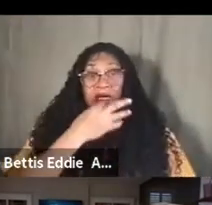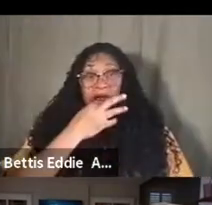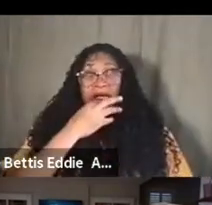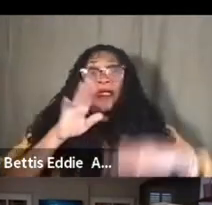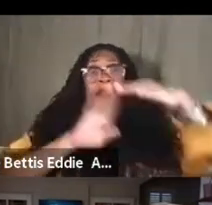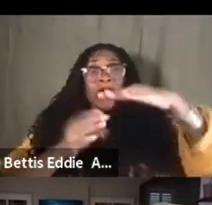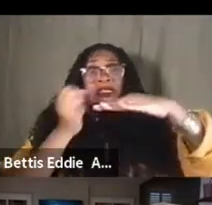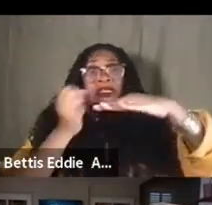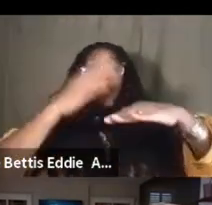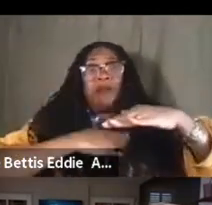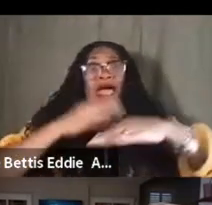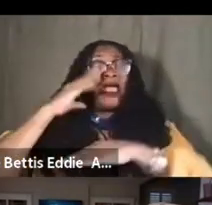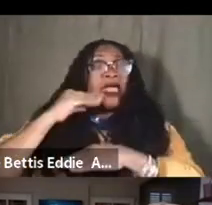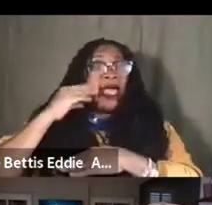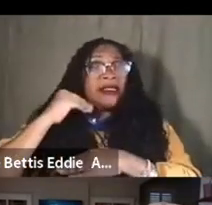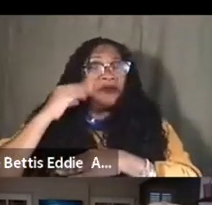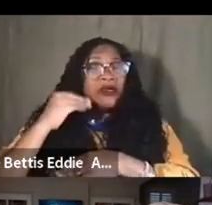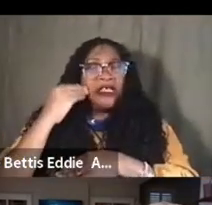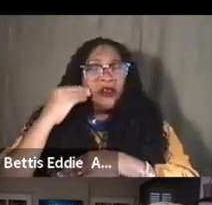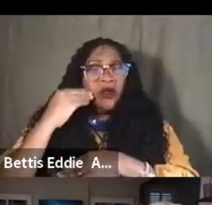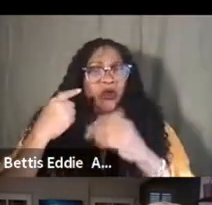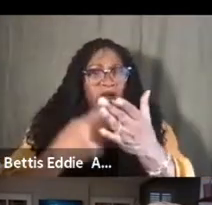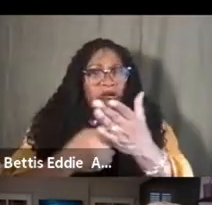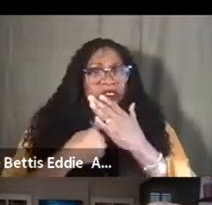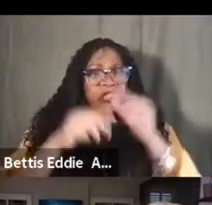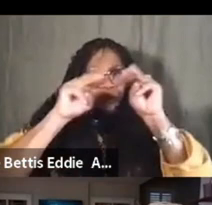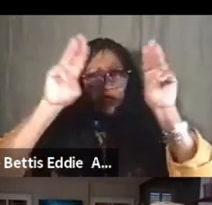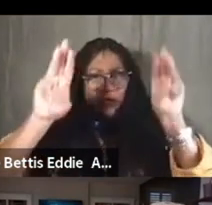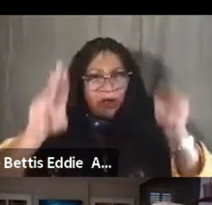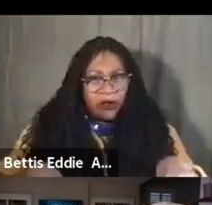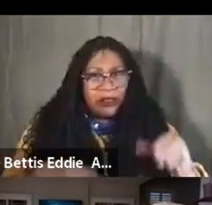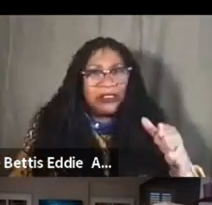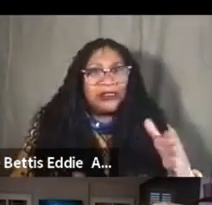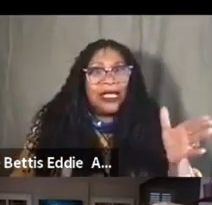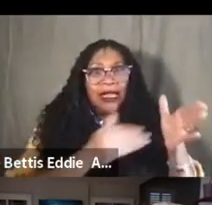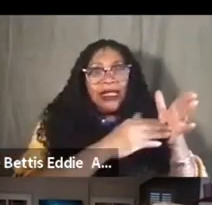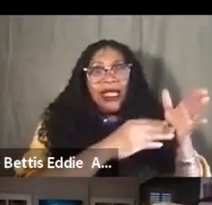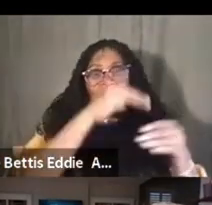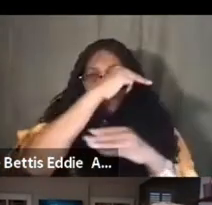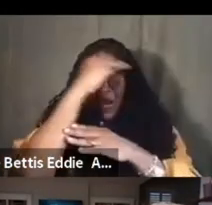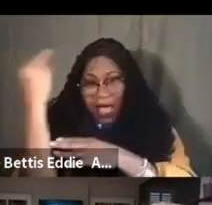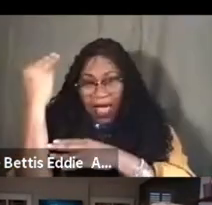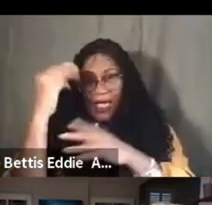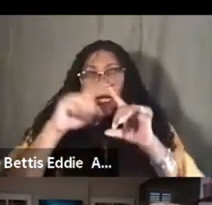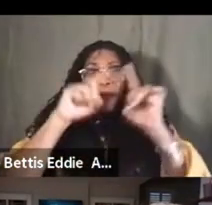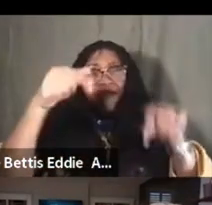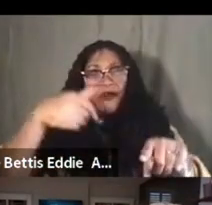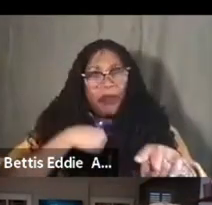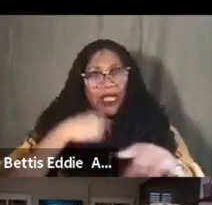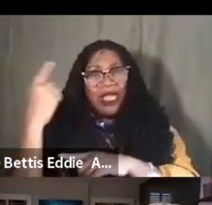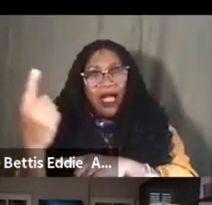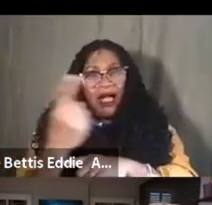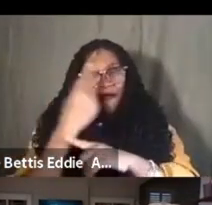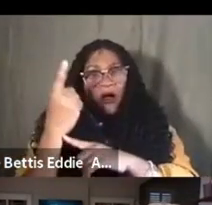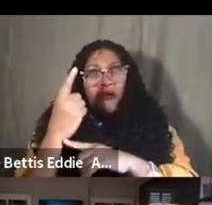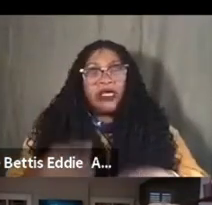my experience, is I know you guys were talking about the museums and anti-Blackness, but for me, I've always took a